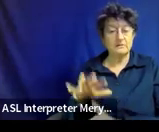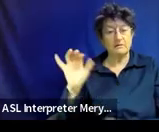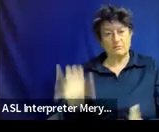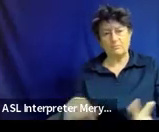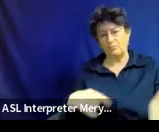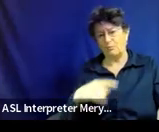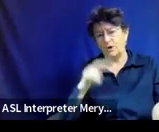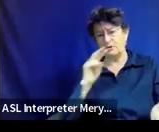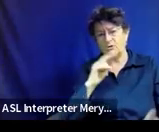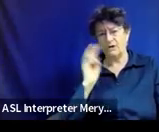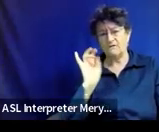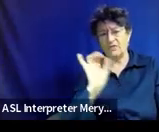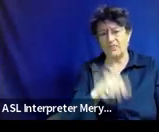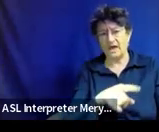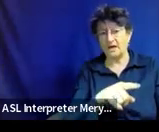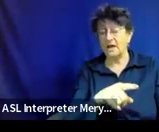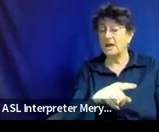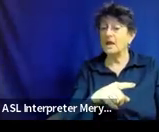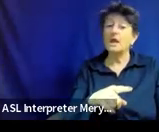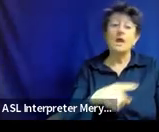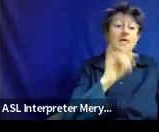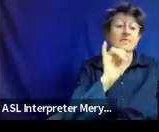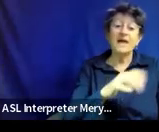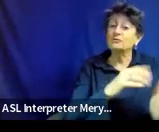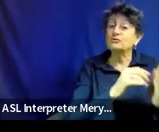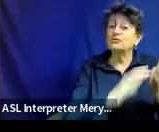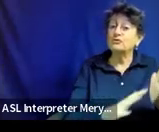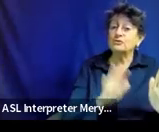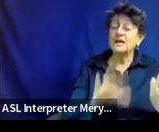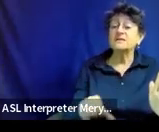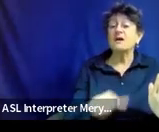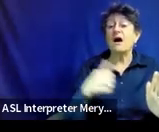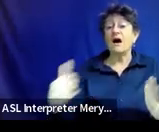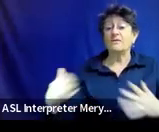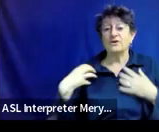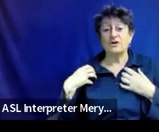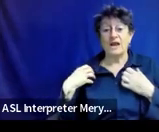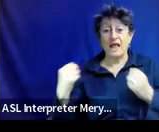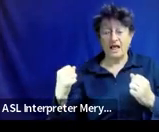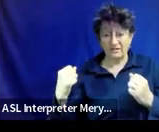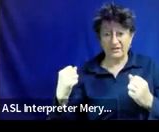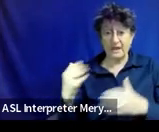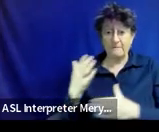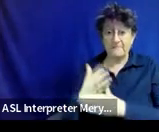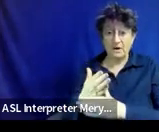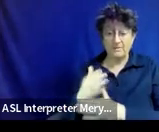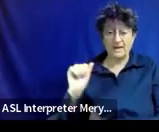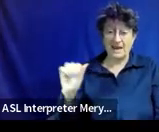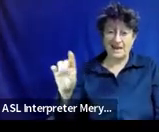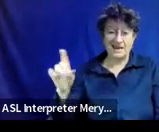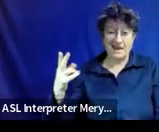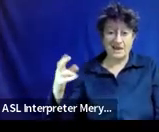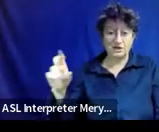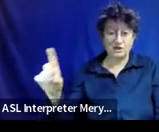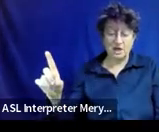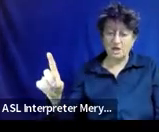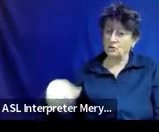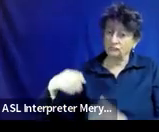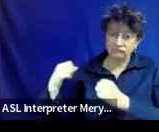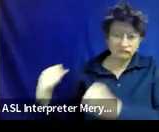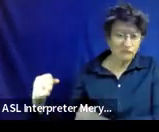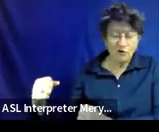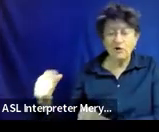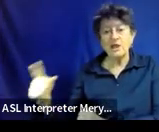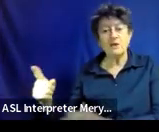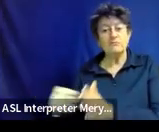can see here it says Sammy's other health impairment due to ADHD is to such a degree that he requires individual and small